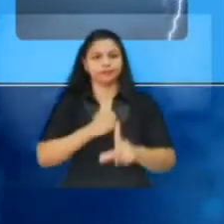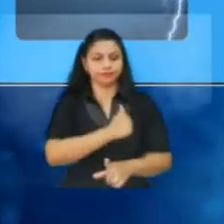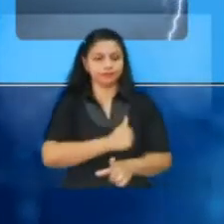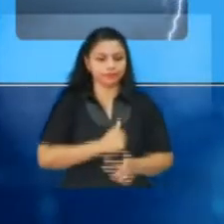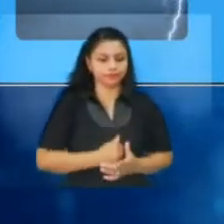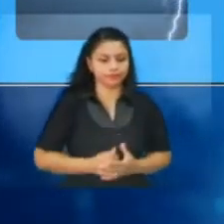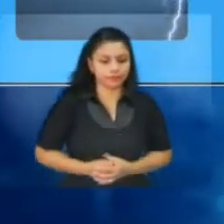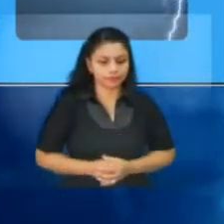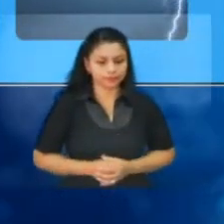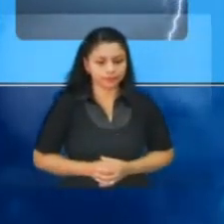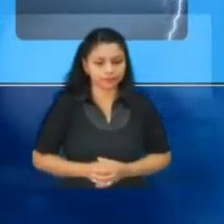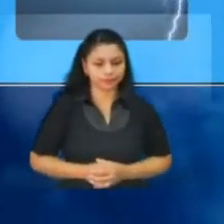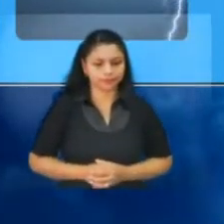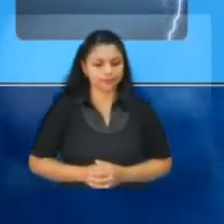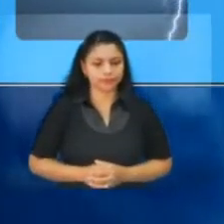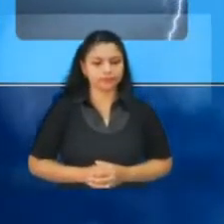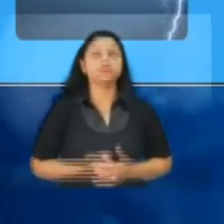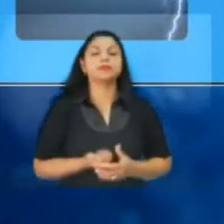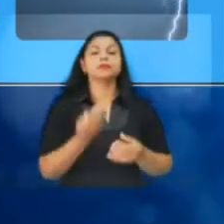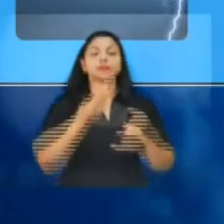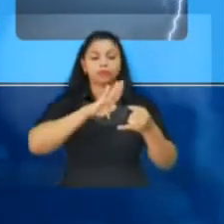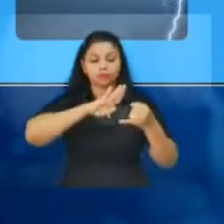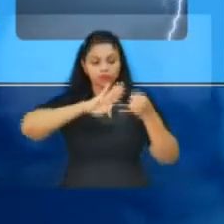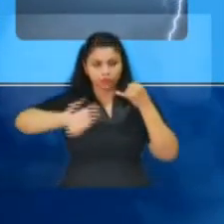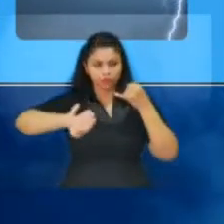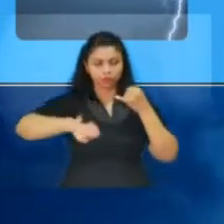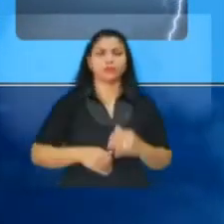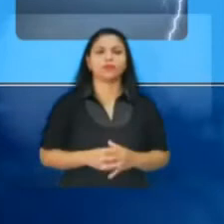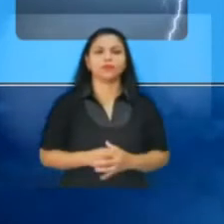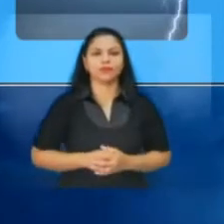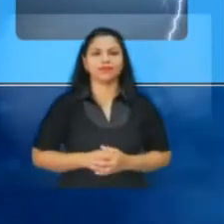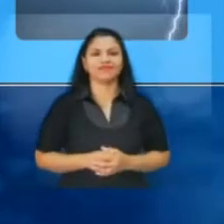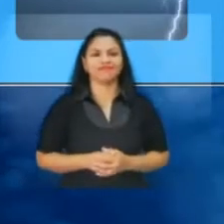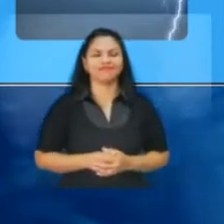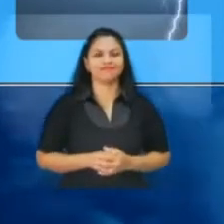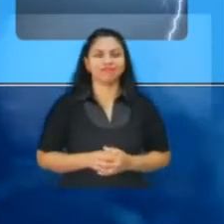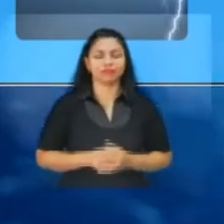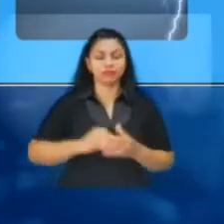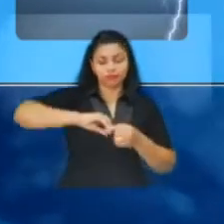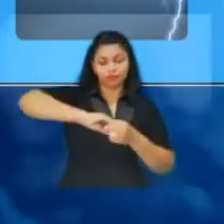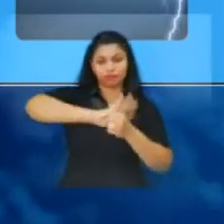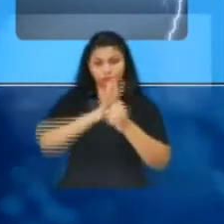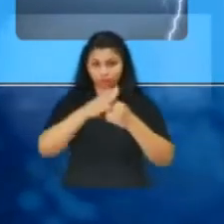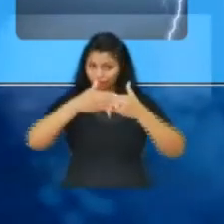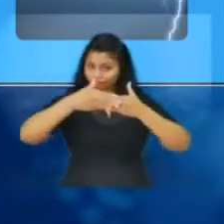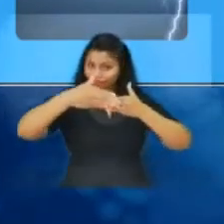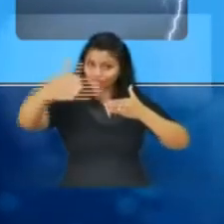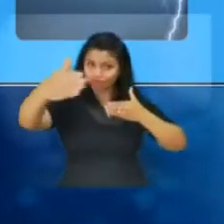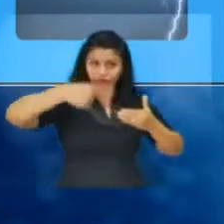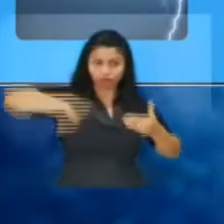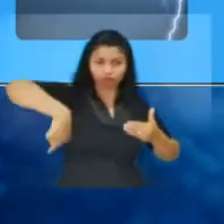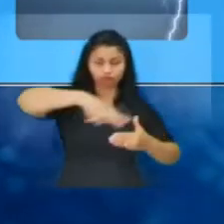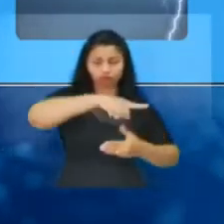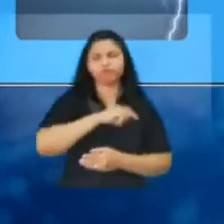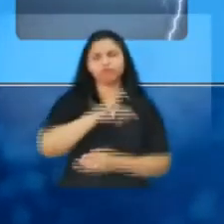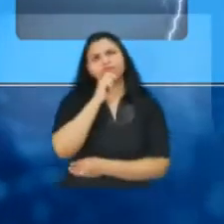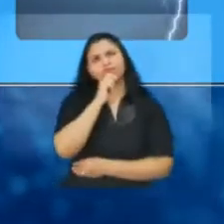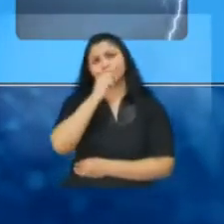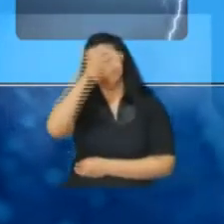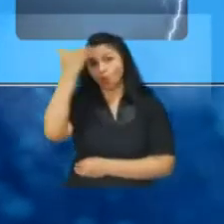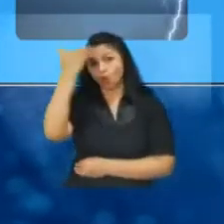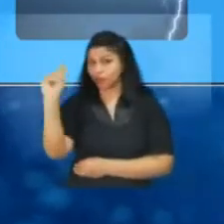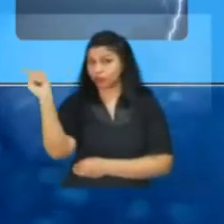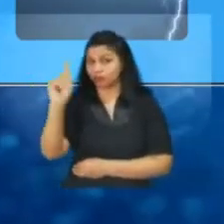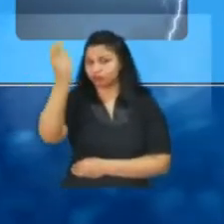lastly, in the era post-COVID pandemic, we should not forget